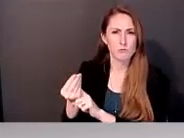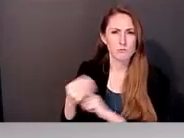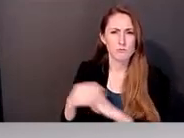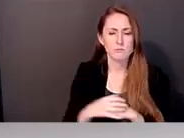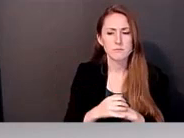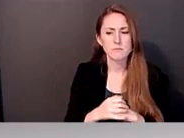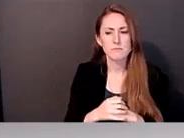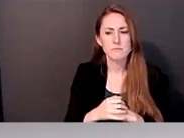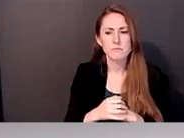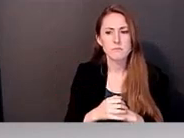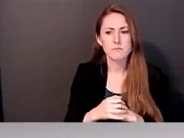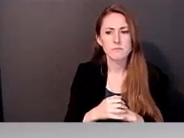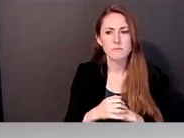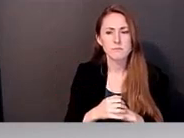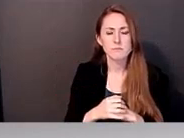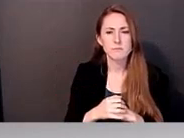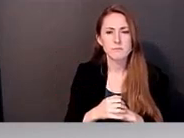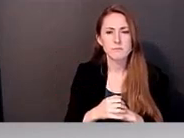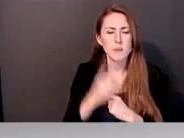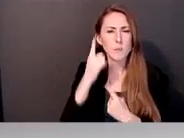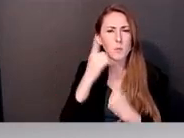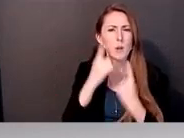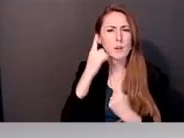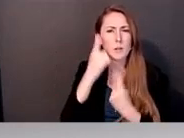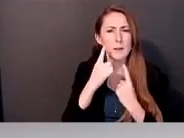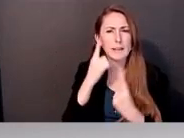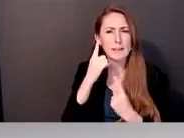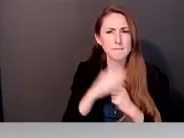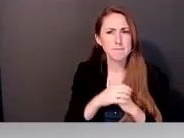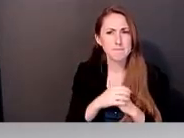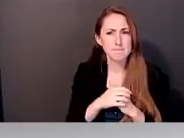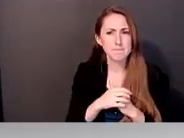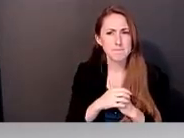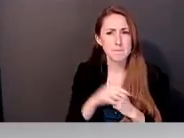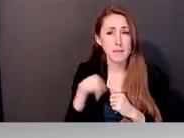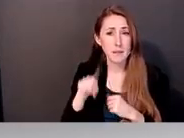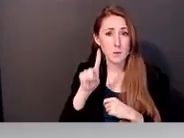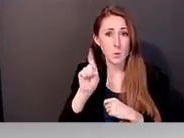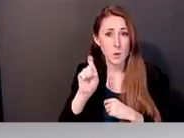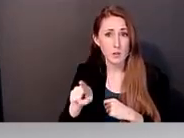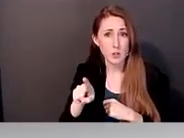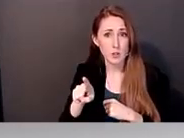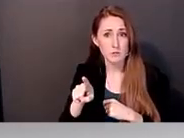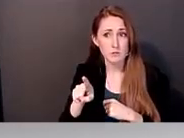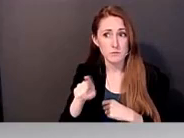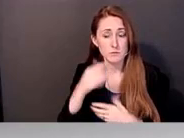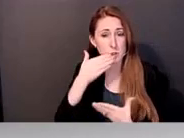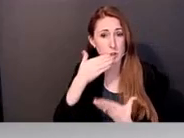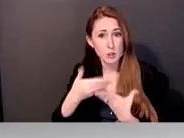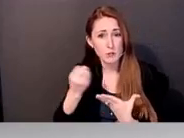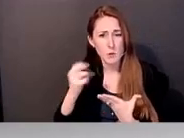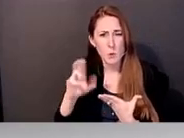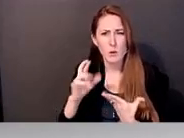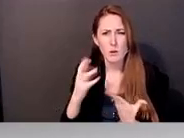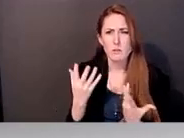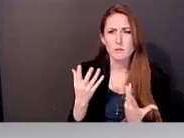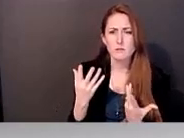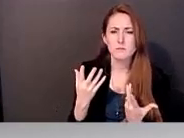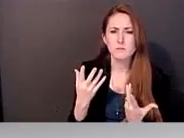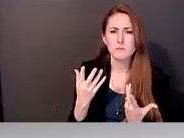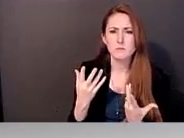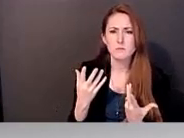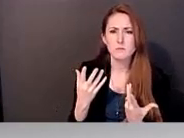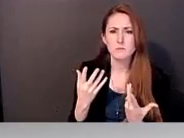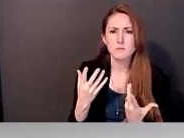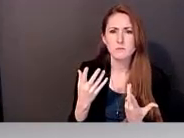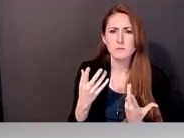um, about this question and if you think it's legitimate or does it actually, um, illustrate